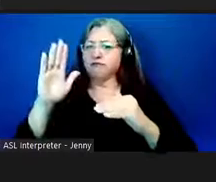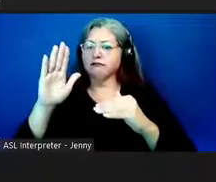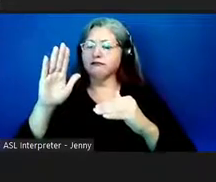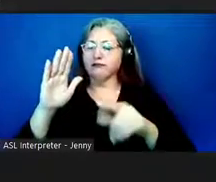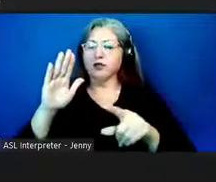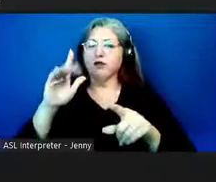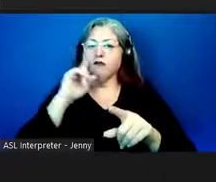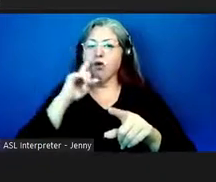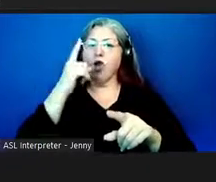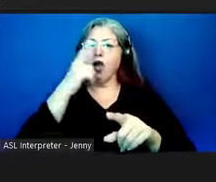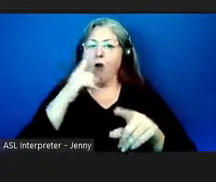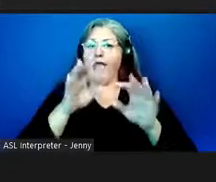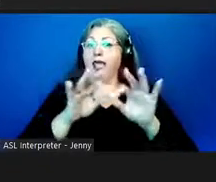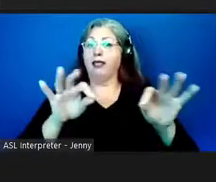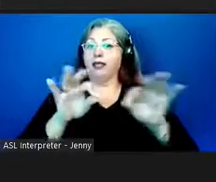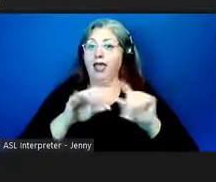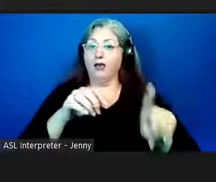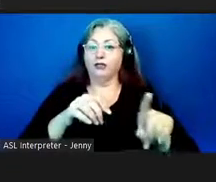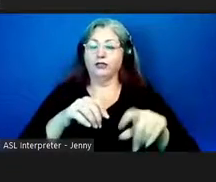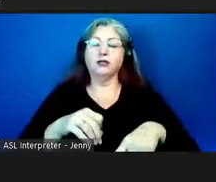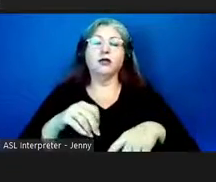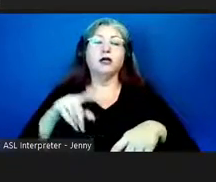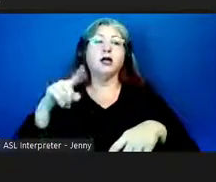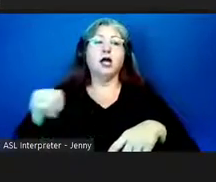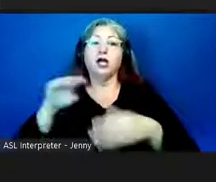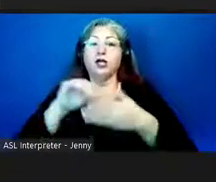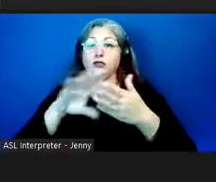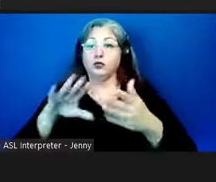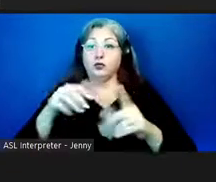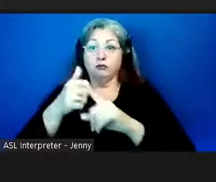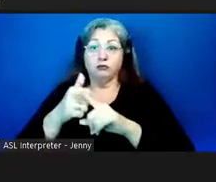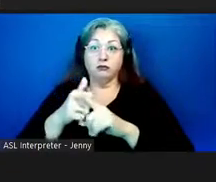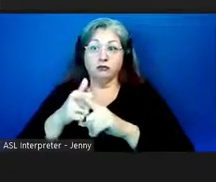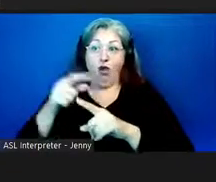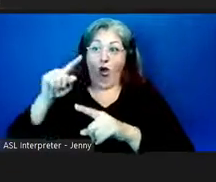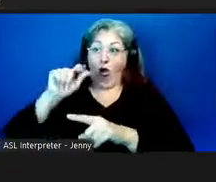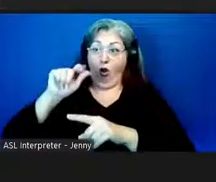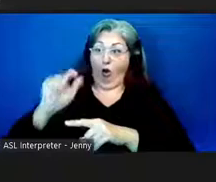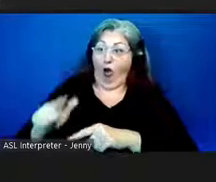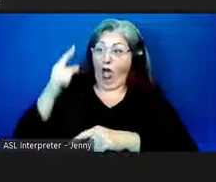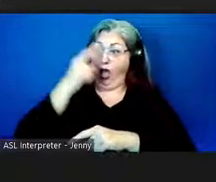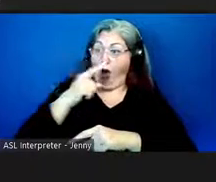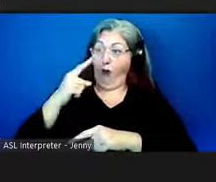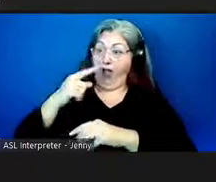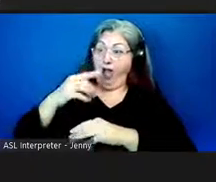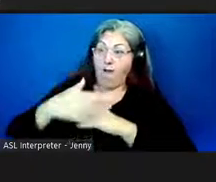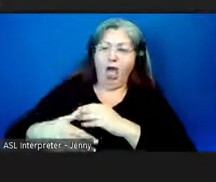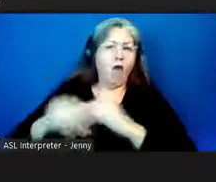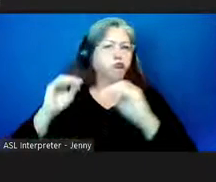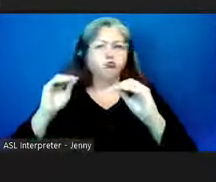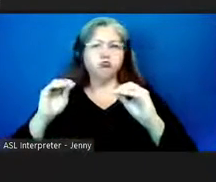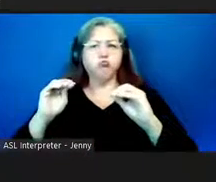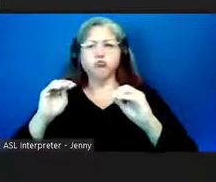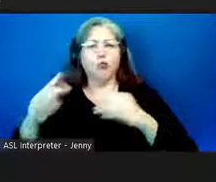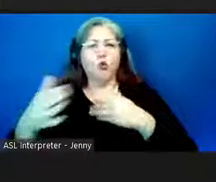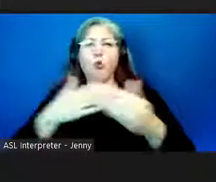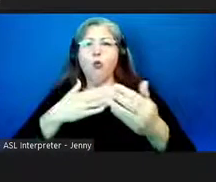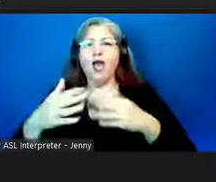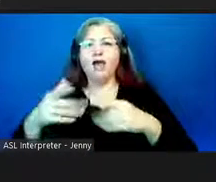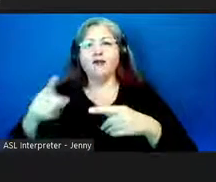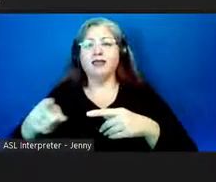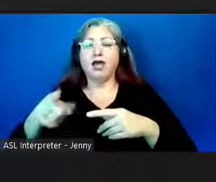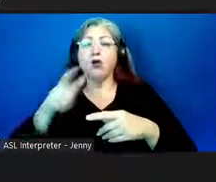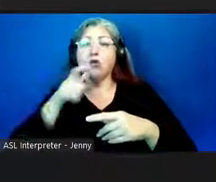hawaiian language and these students were not necessarily all ethnic hawaiian but of course whatever ethnic hawaiians were